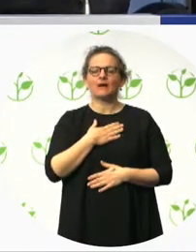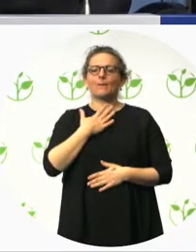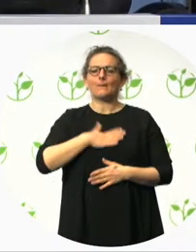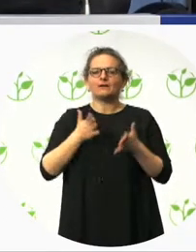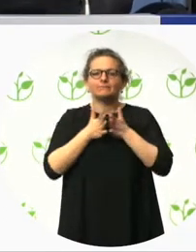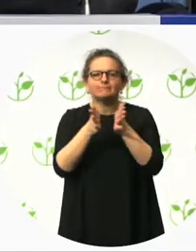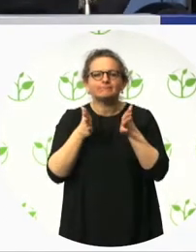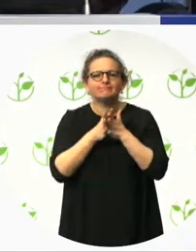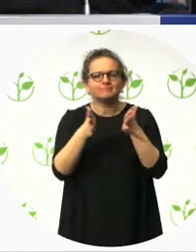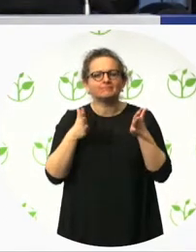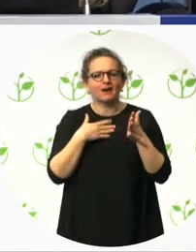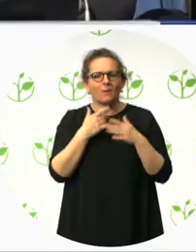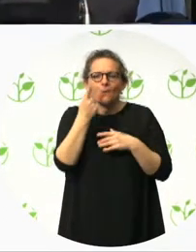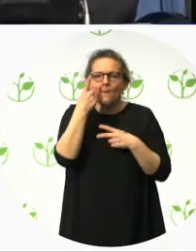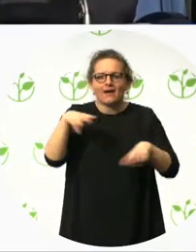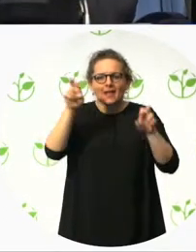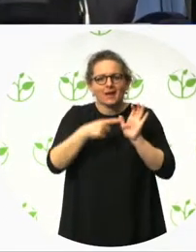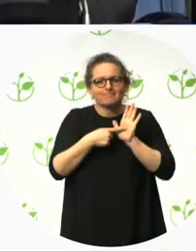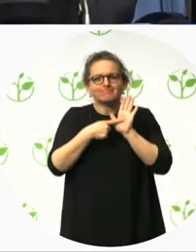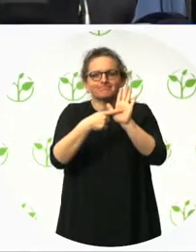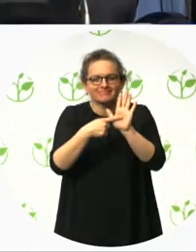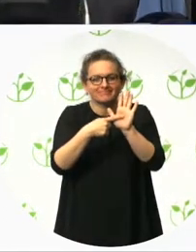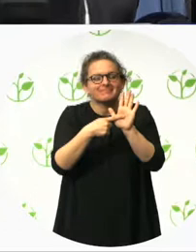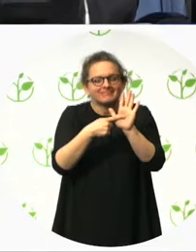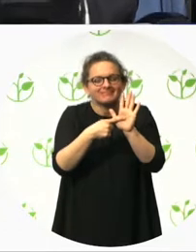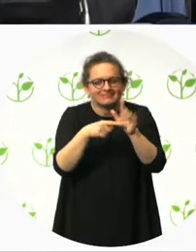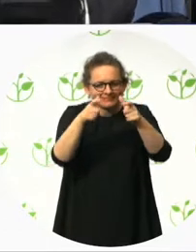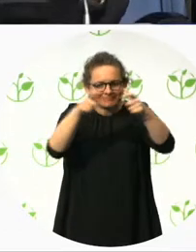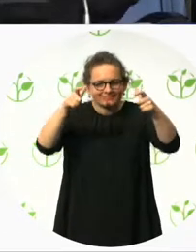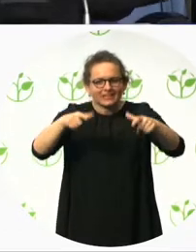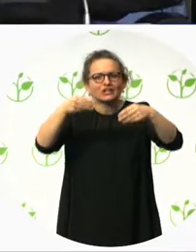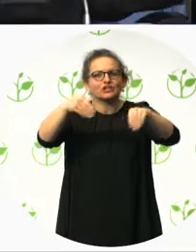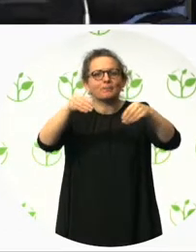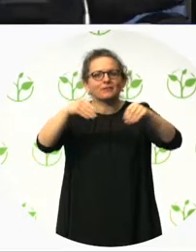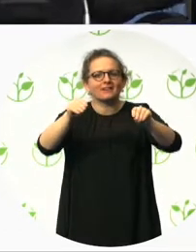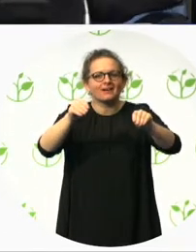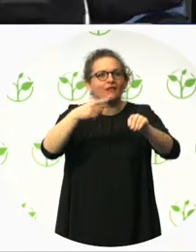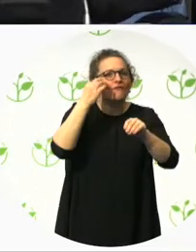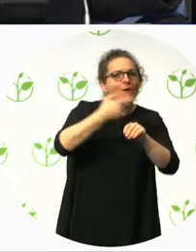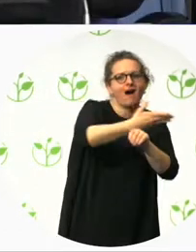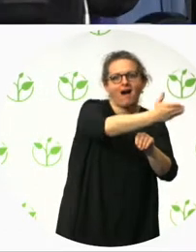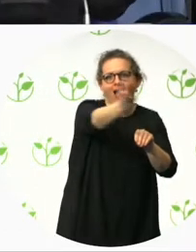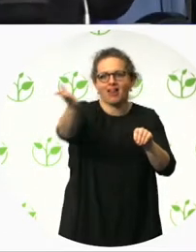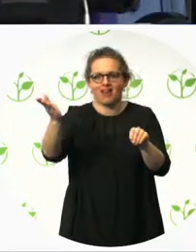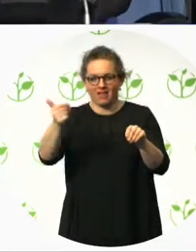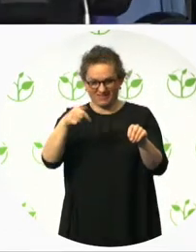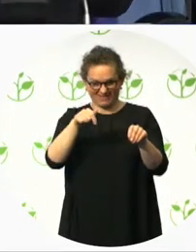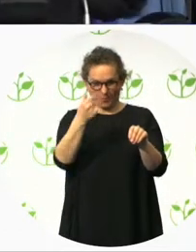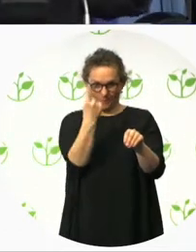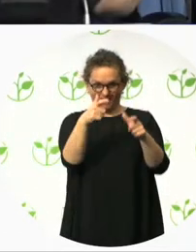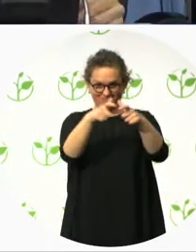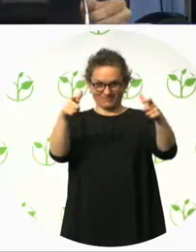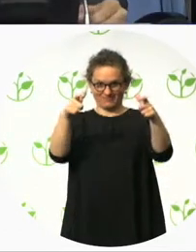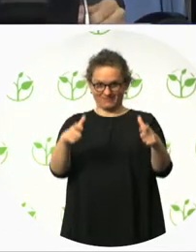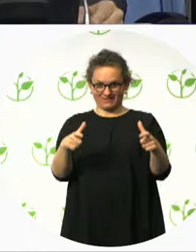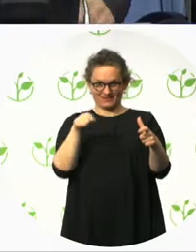accessible for everyone and also for persons with any disability. One of these shops is in my city, in Elche, near